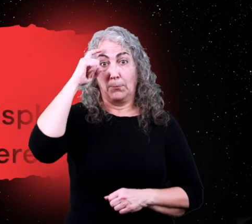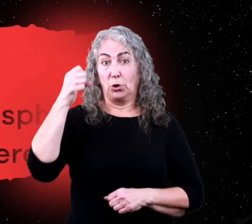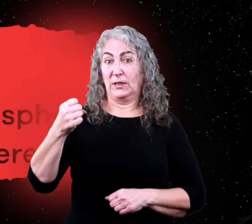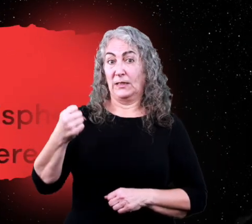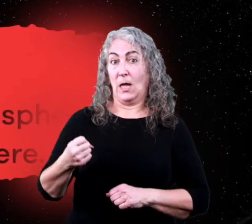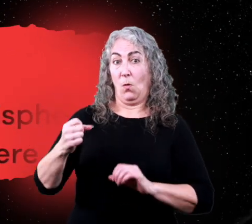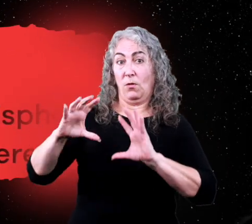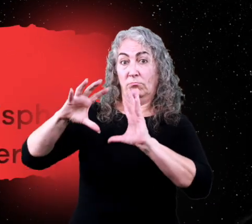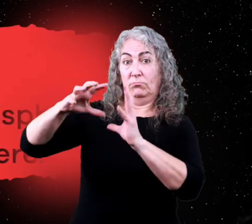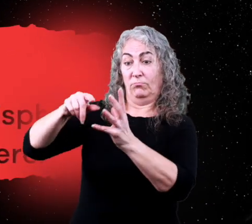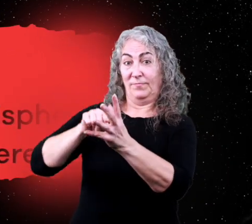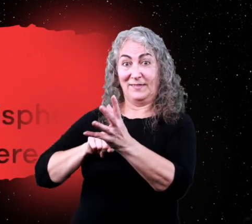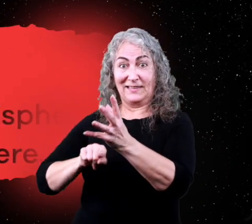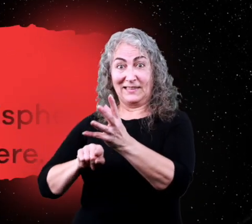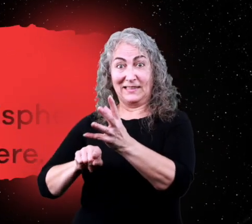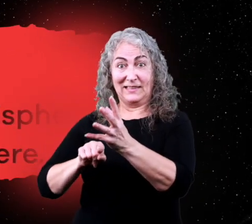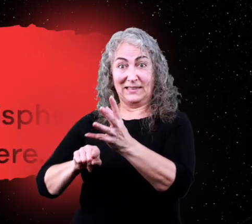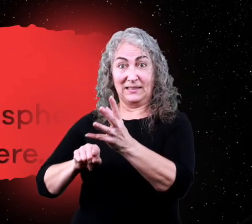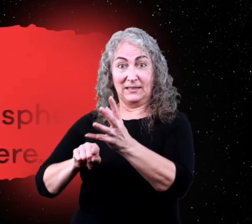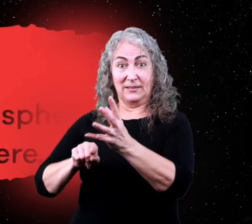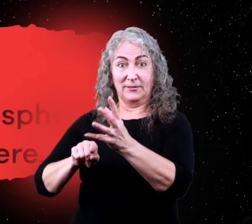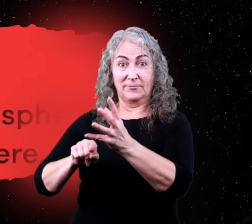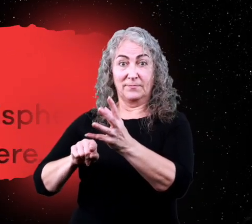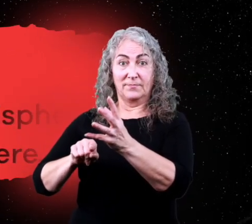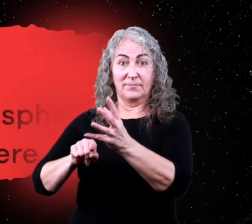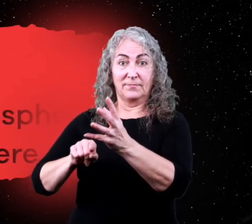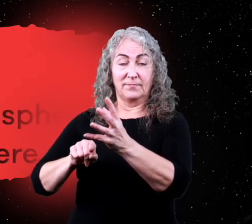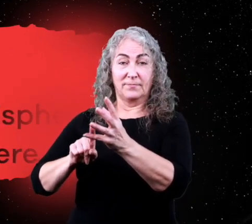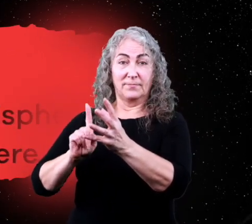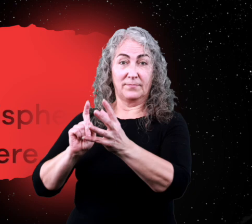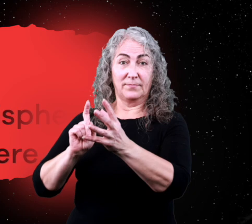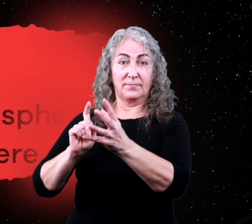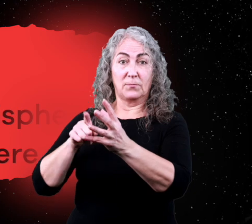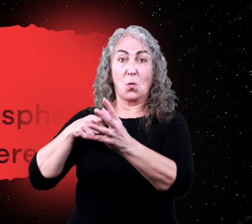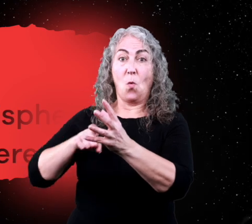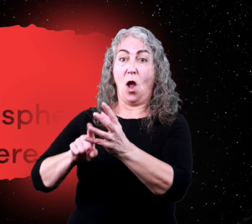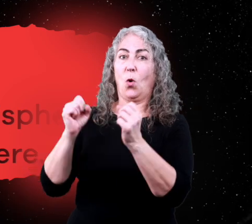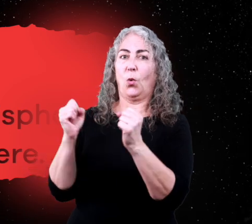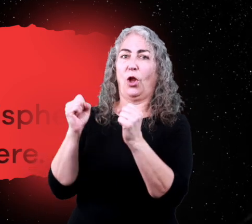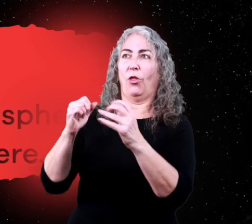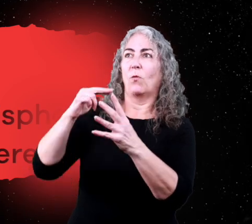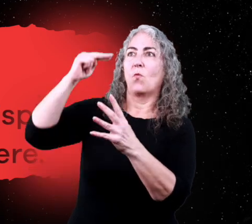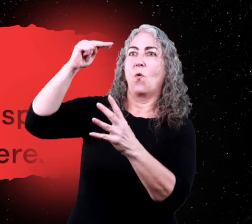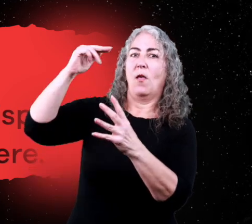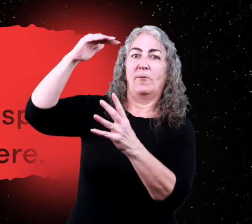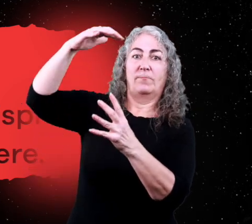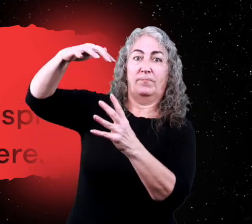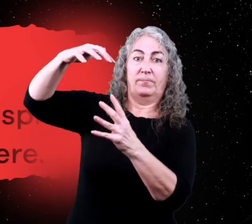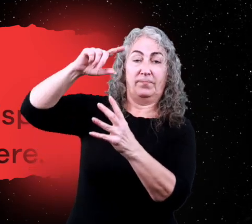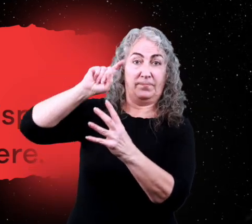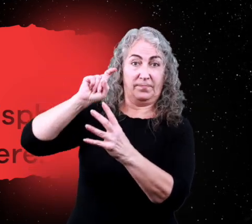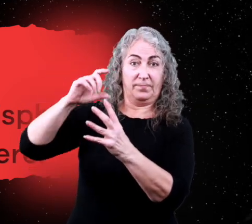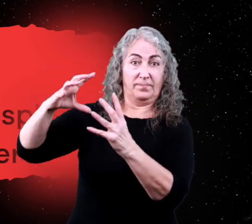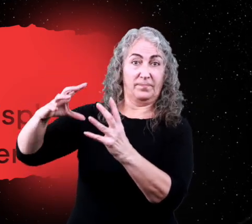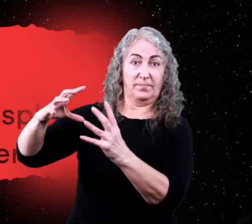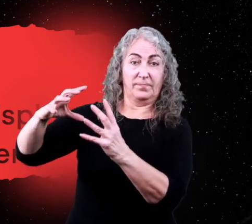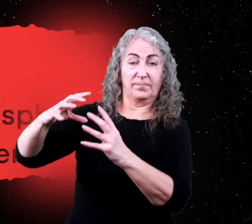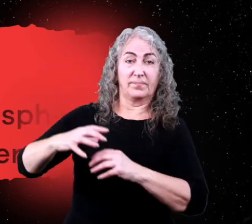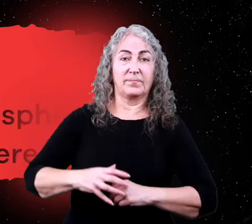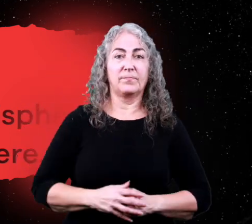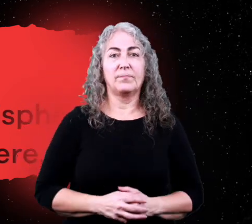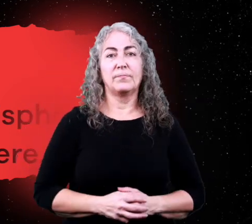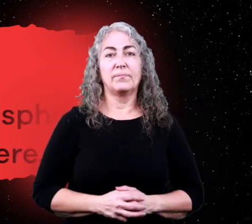True or false? When it is summer in the southern hemisphere, it is winter in the northern